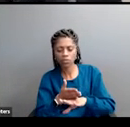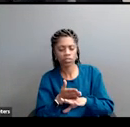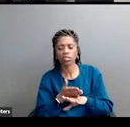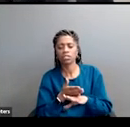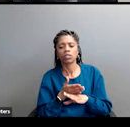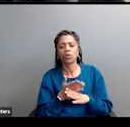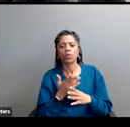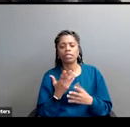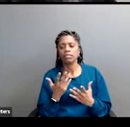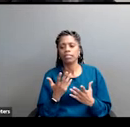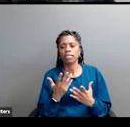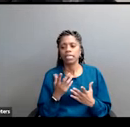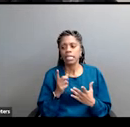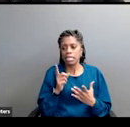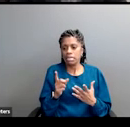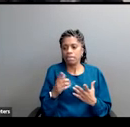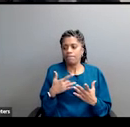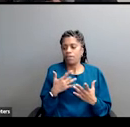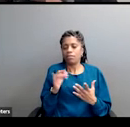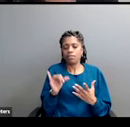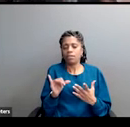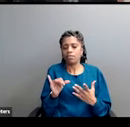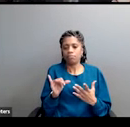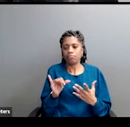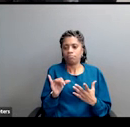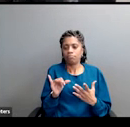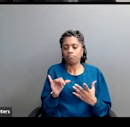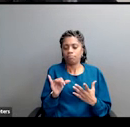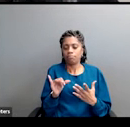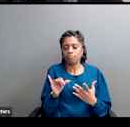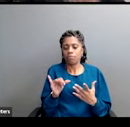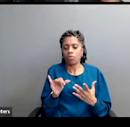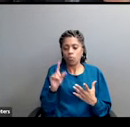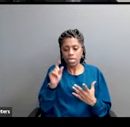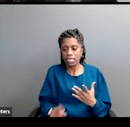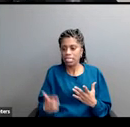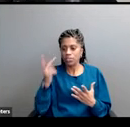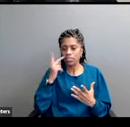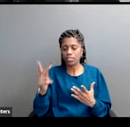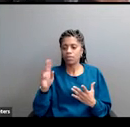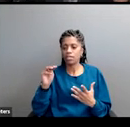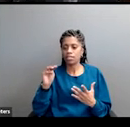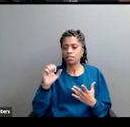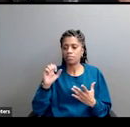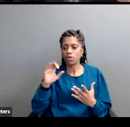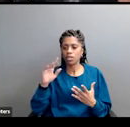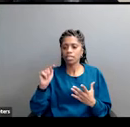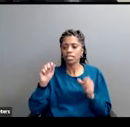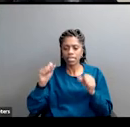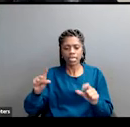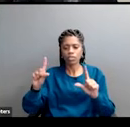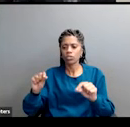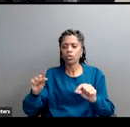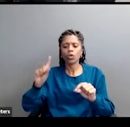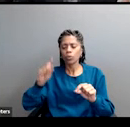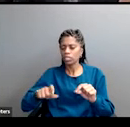type ethos that said release the awesome power of the market don't constrain the world wealthy, as